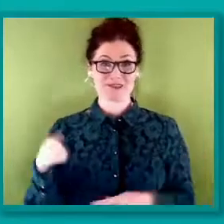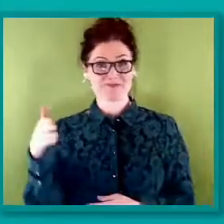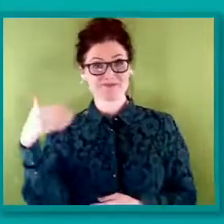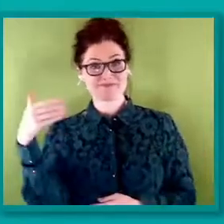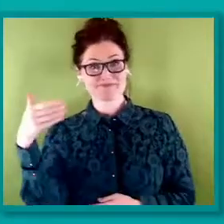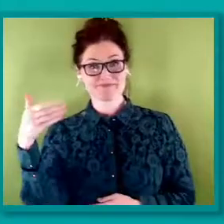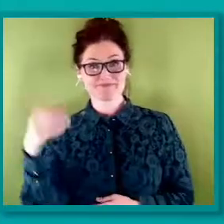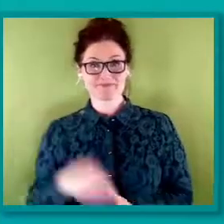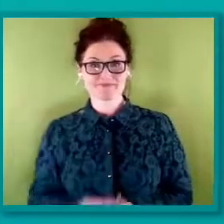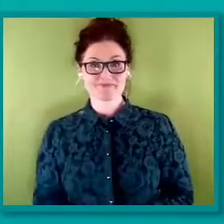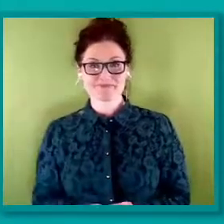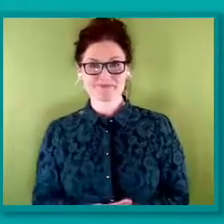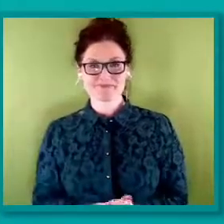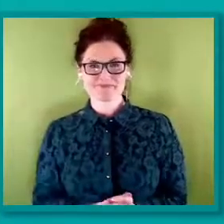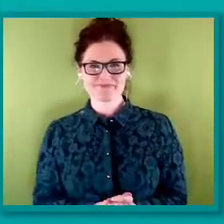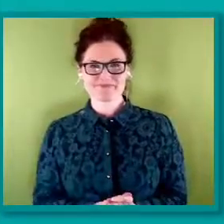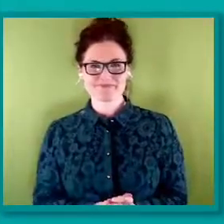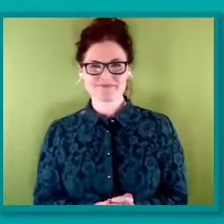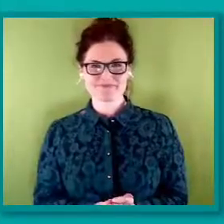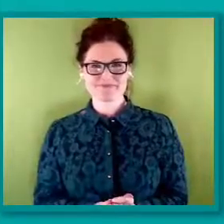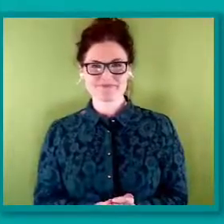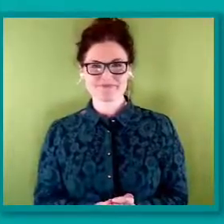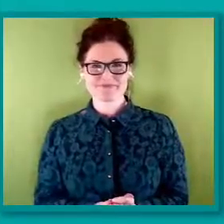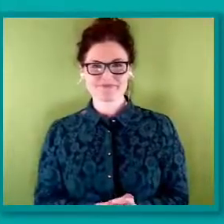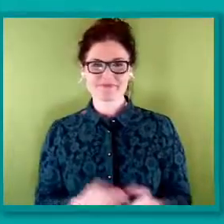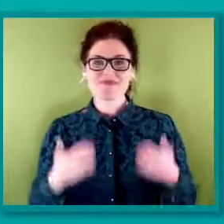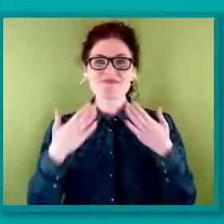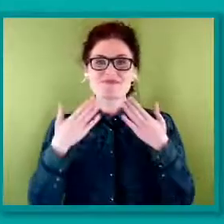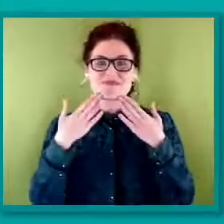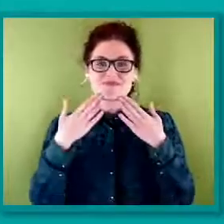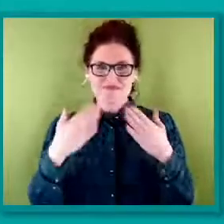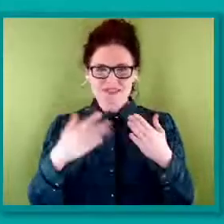Thank you so much, Tigger. That was very dramatic.